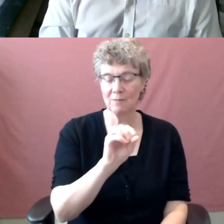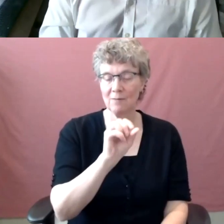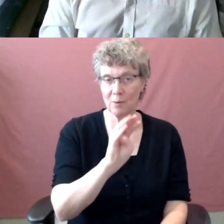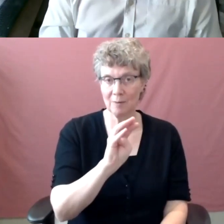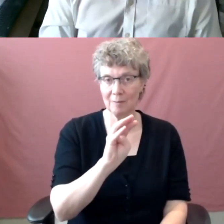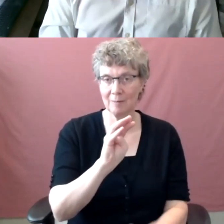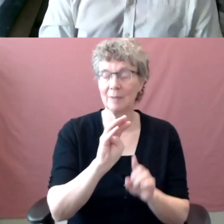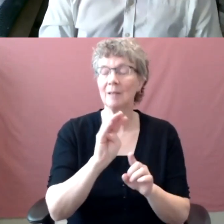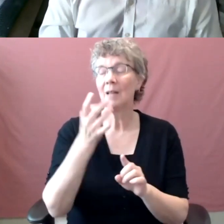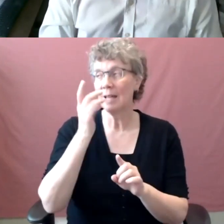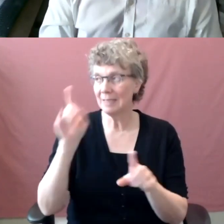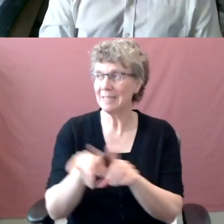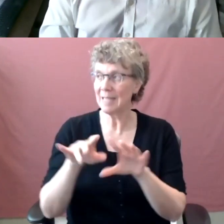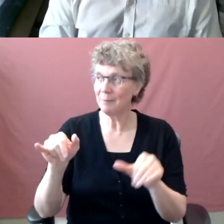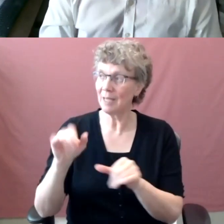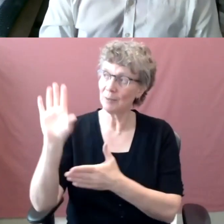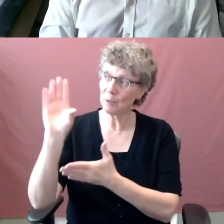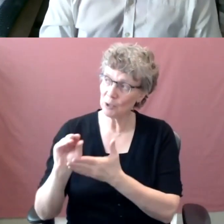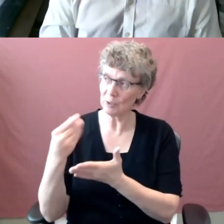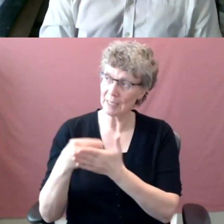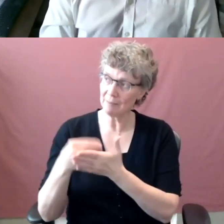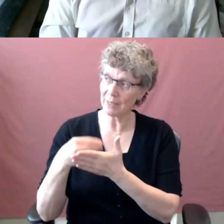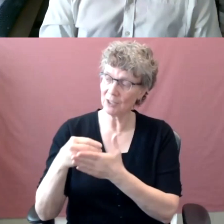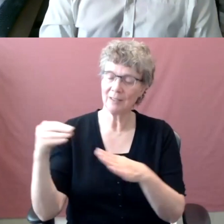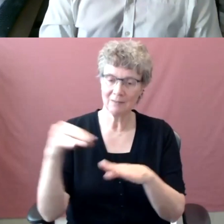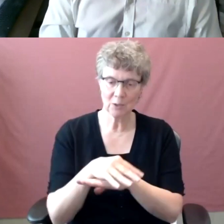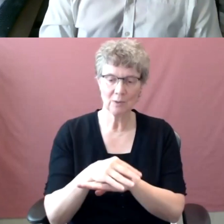on that track. Does, does that answer the question, Patty?